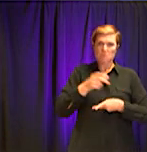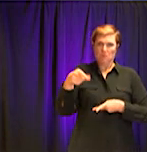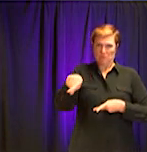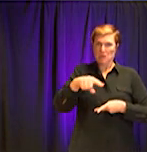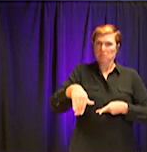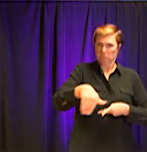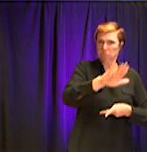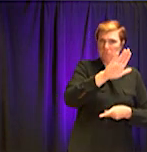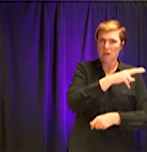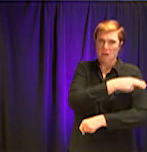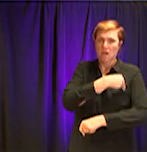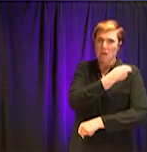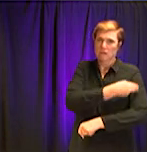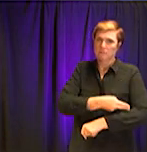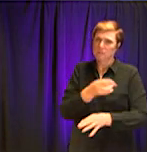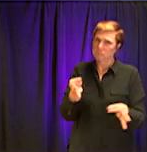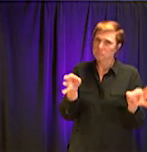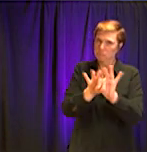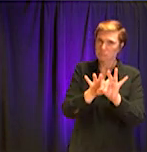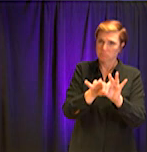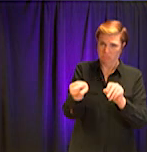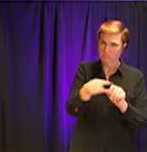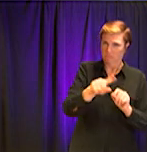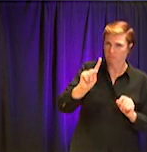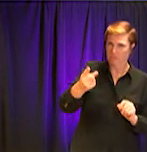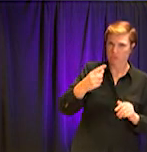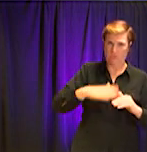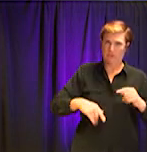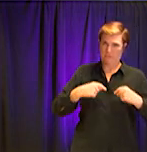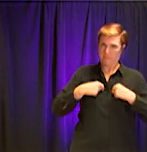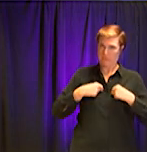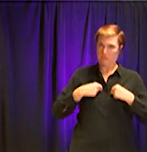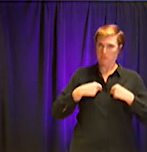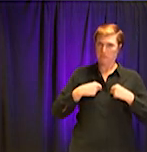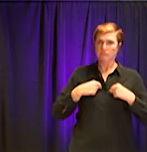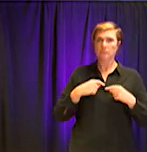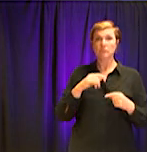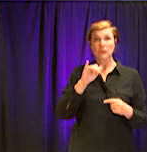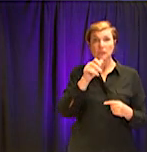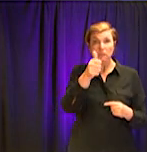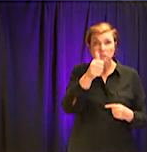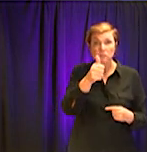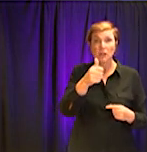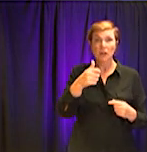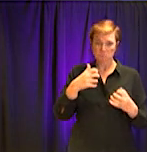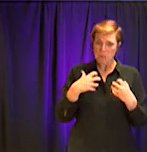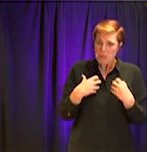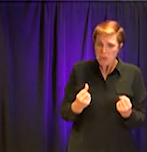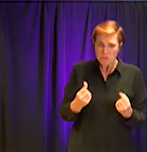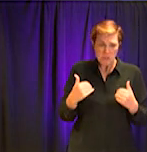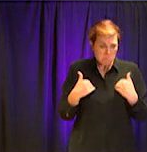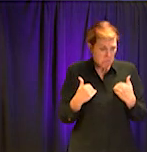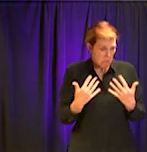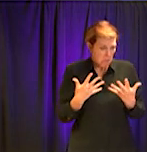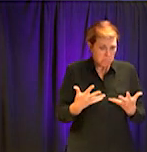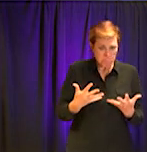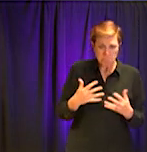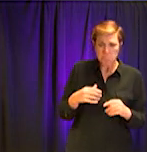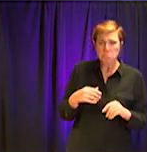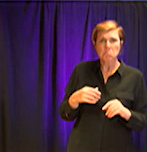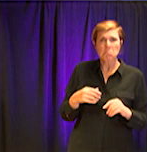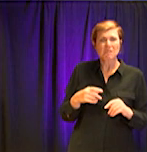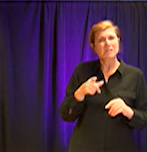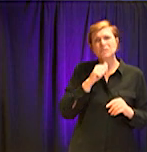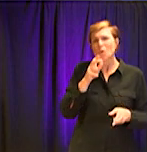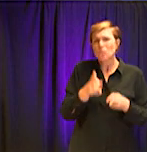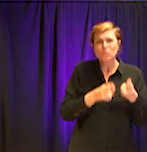you know, keep those resources available for them. And so people with mild illness, um, shouldn't rush to the emergency department, you know, if they can help it.